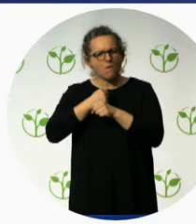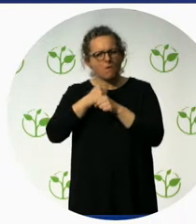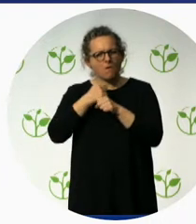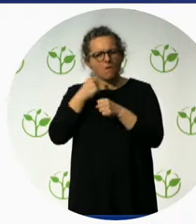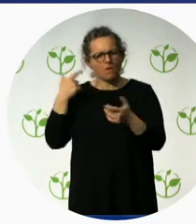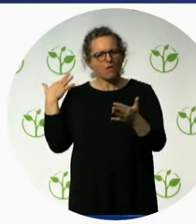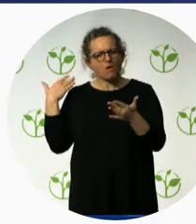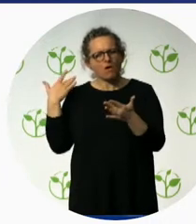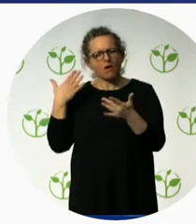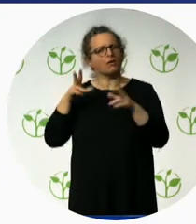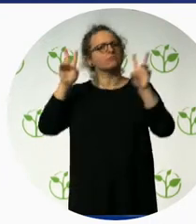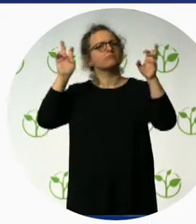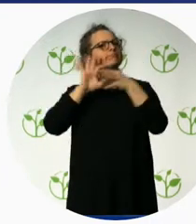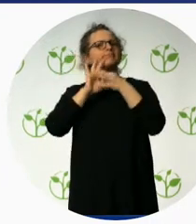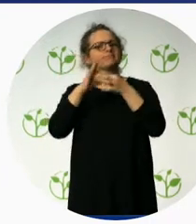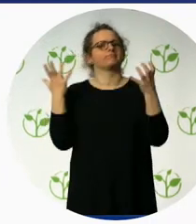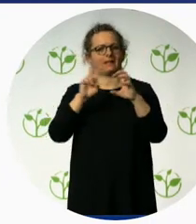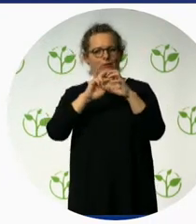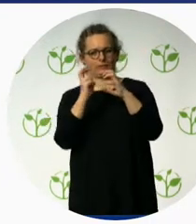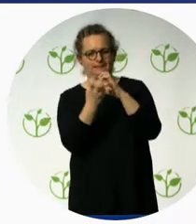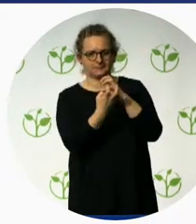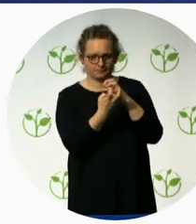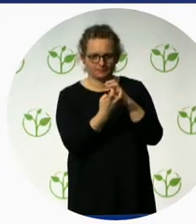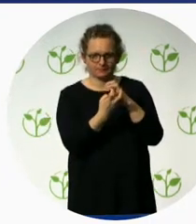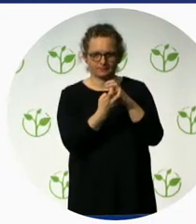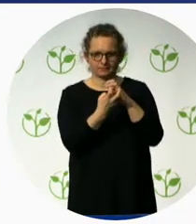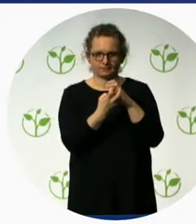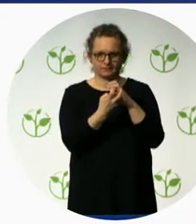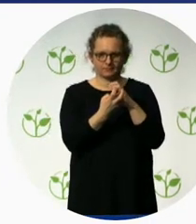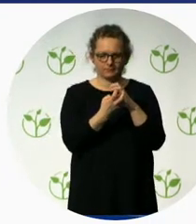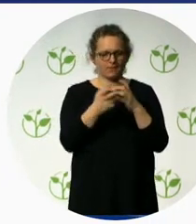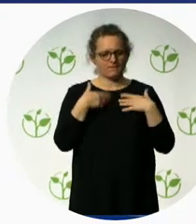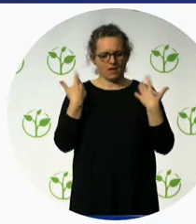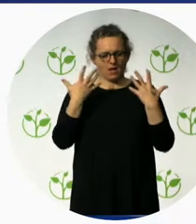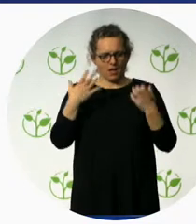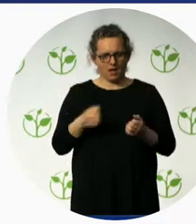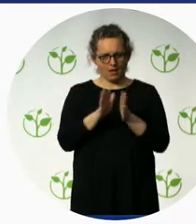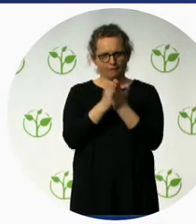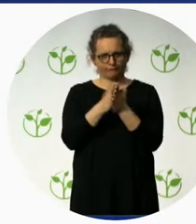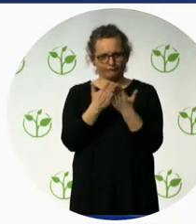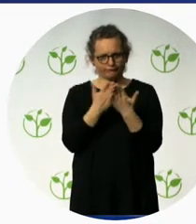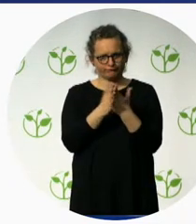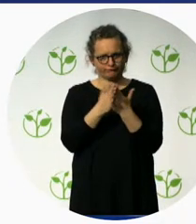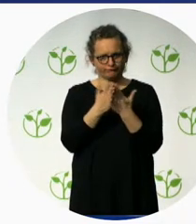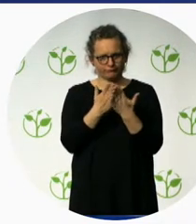without disabilities. It's on page 74 of the Zero Project catalogue. Thank you. Neha.